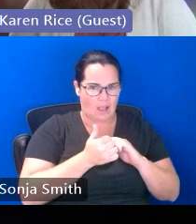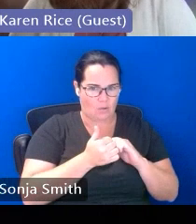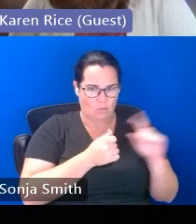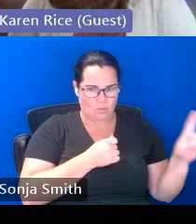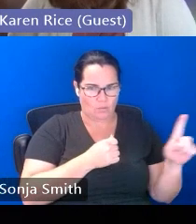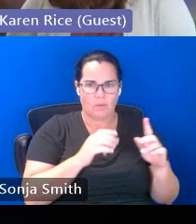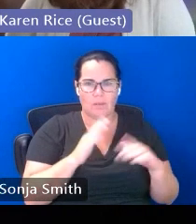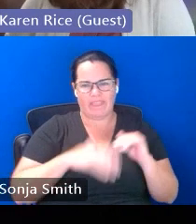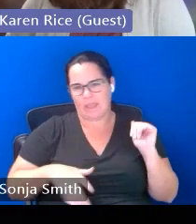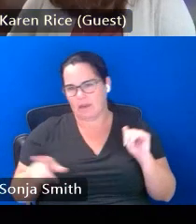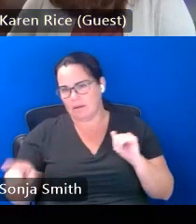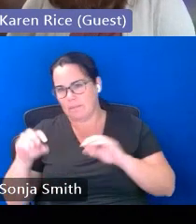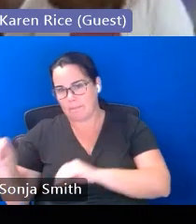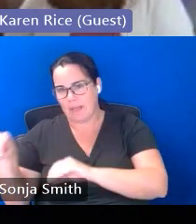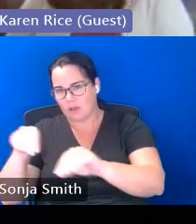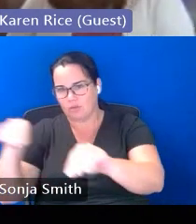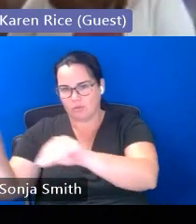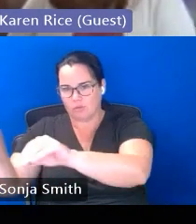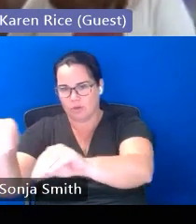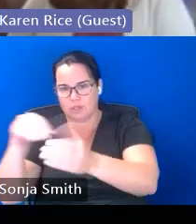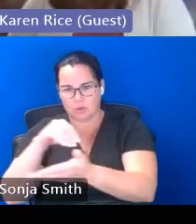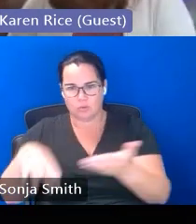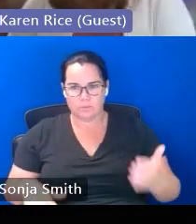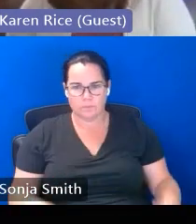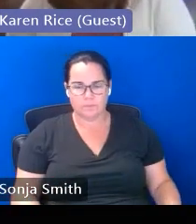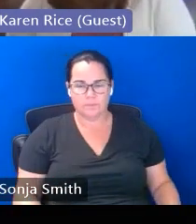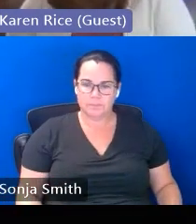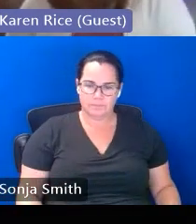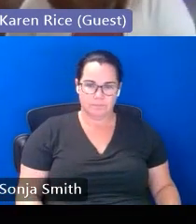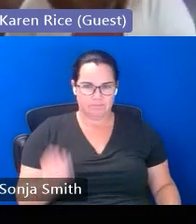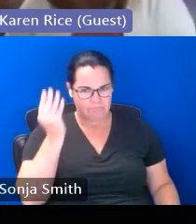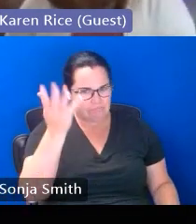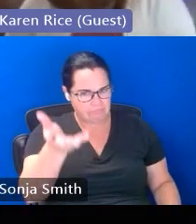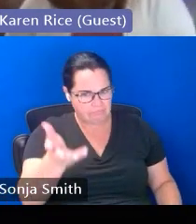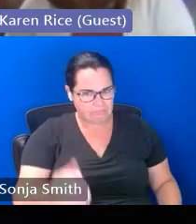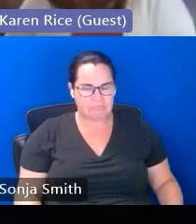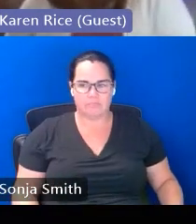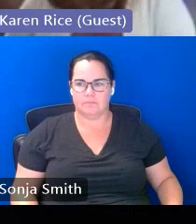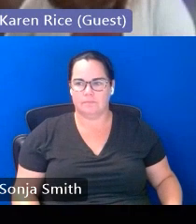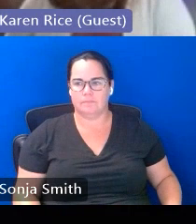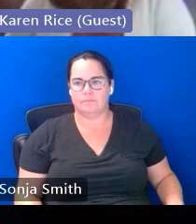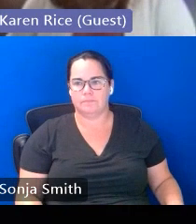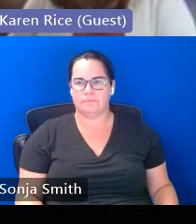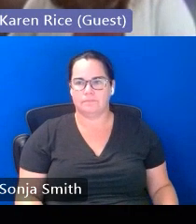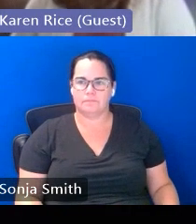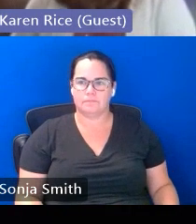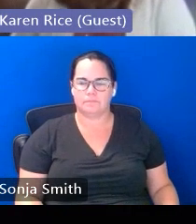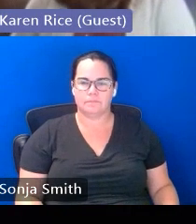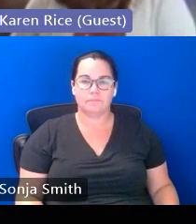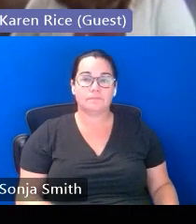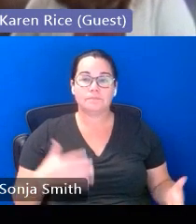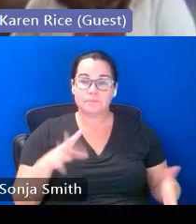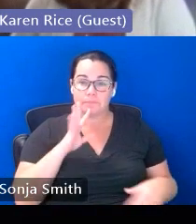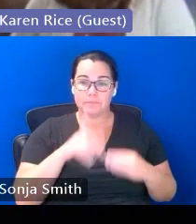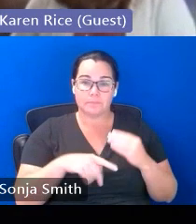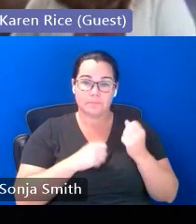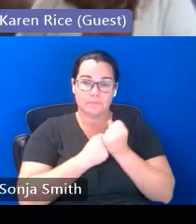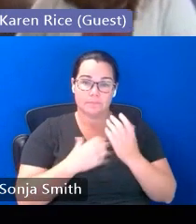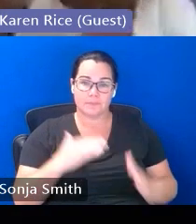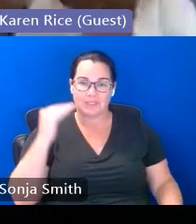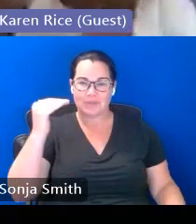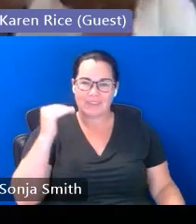migrant students i just wanted to point that out and we've already talked about sponsors so we can go to the next slide